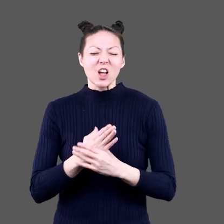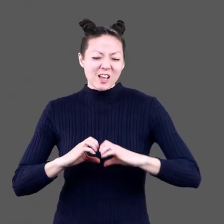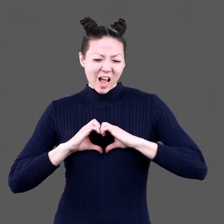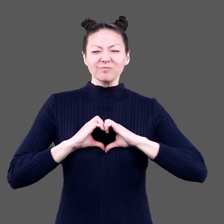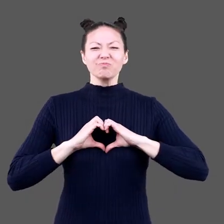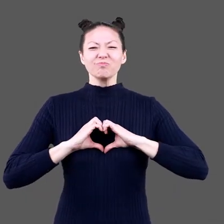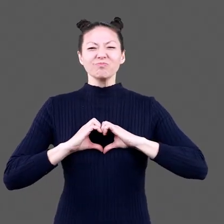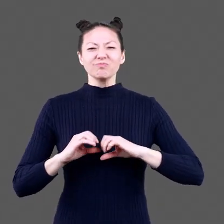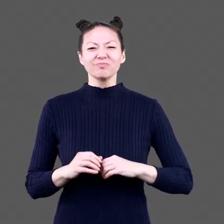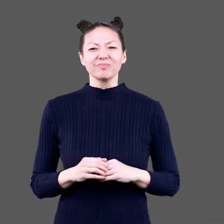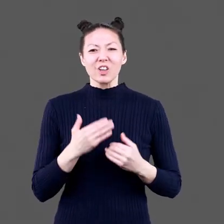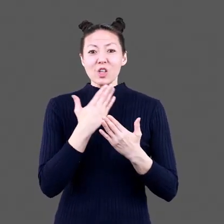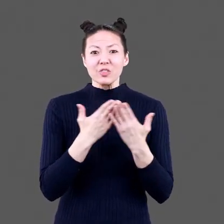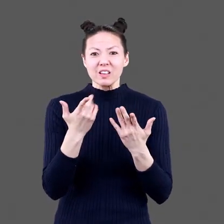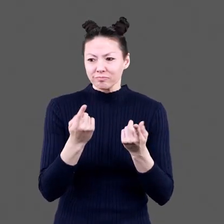tacos